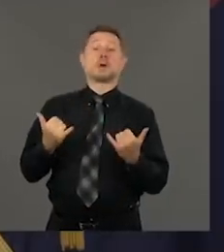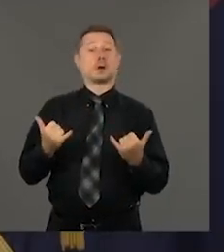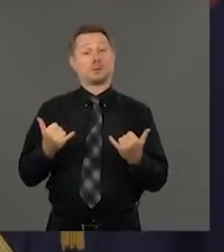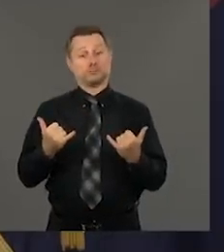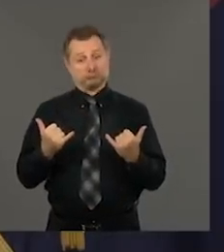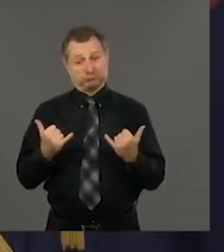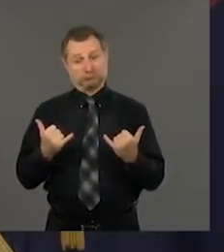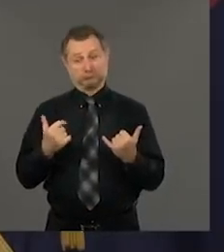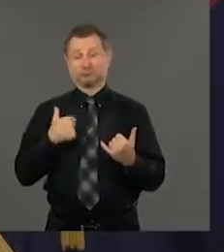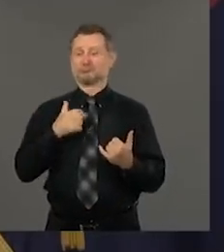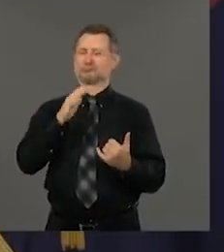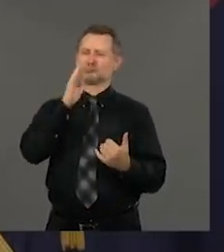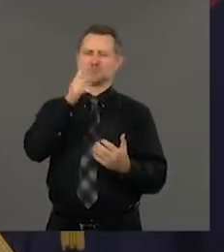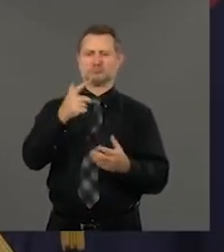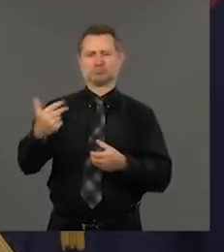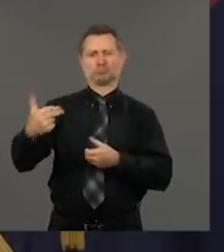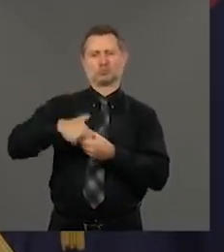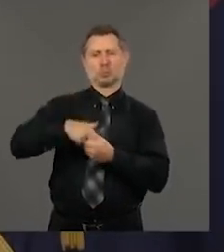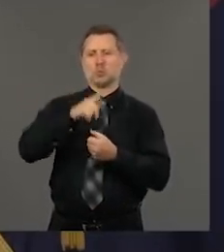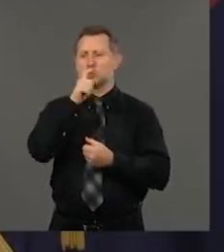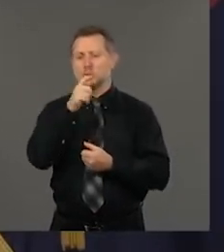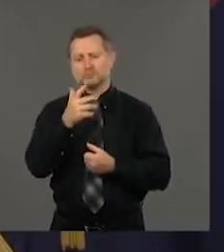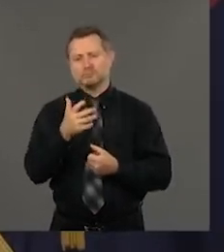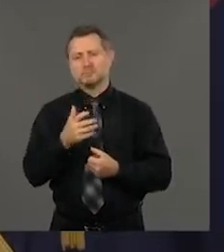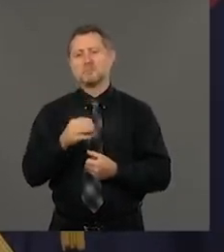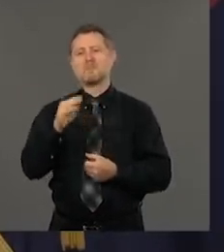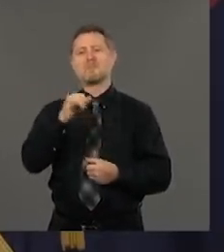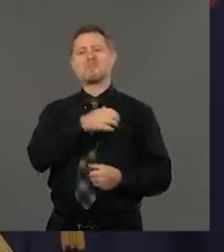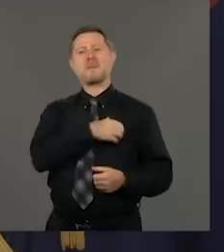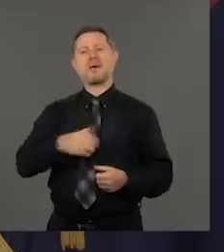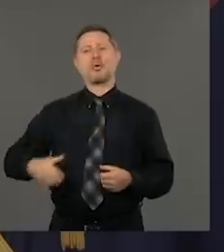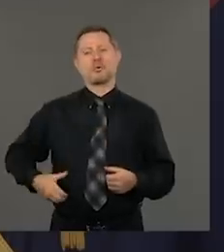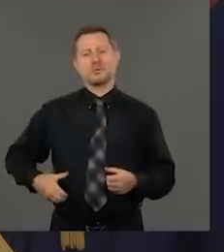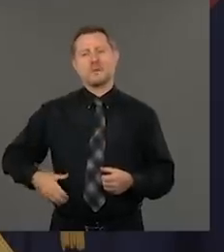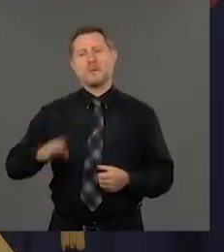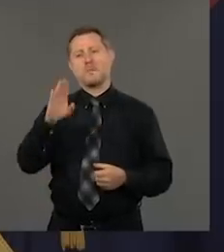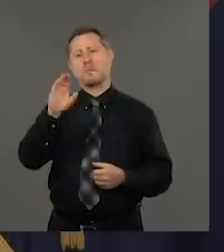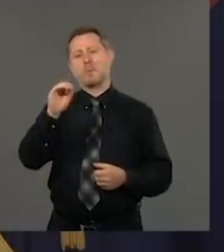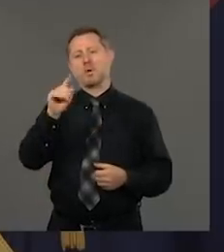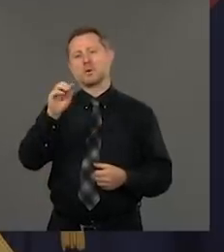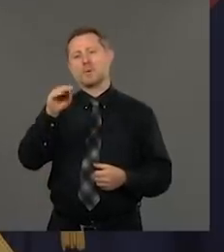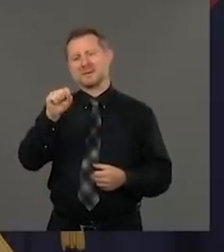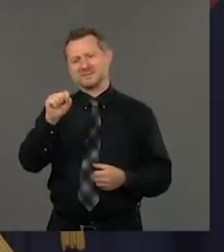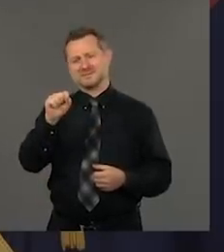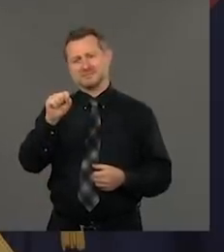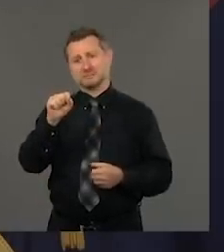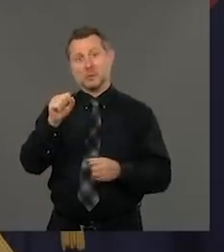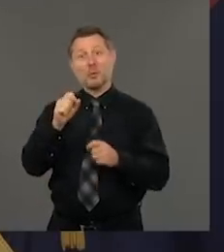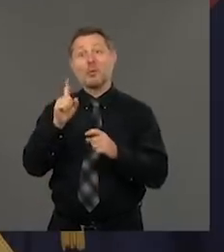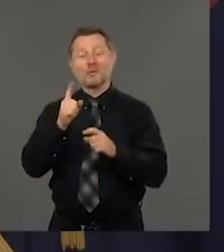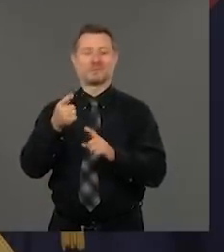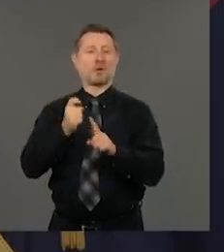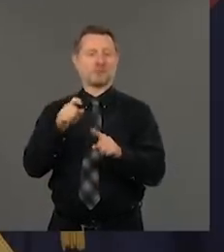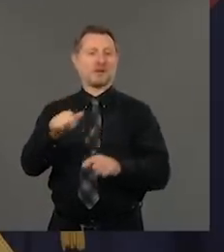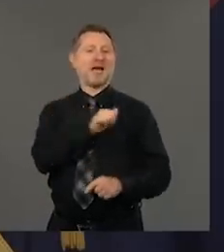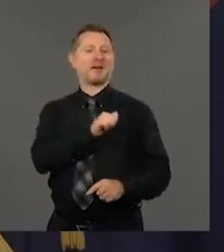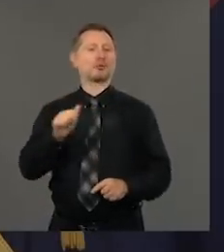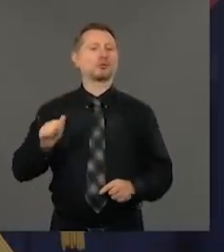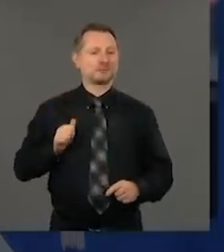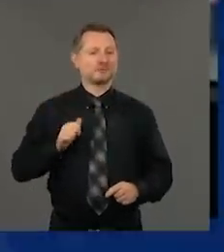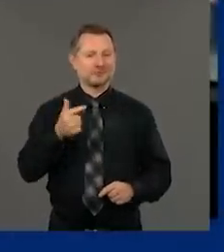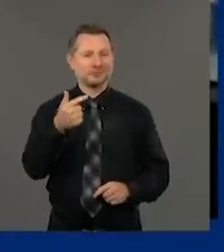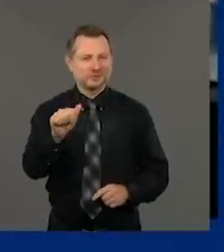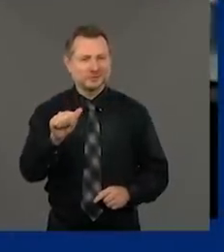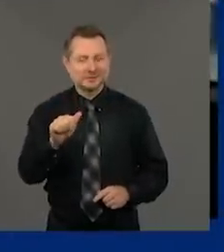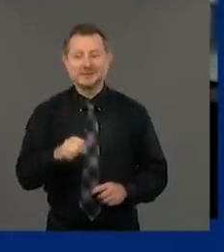joined by Mayor Bottoms, Mayor of Atlanta, and she's going to join us this